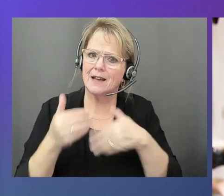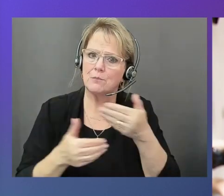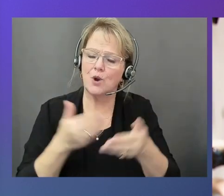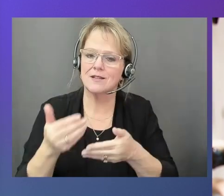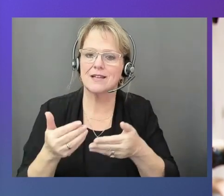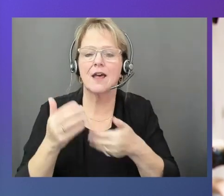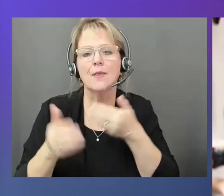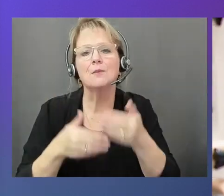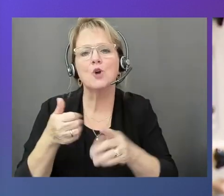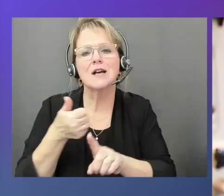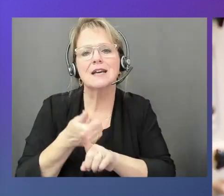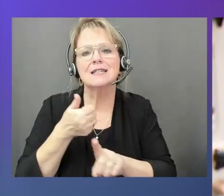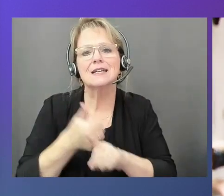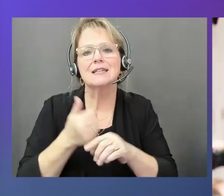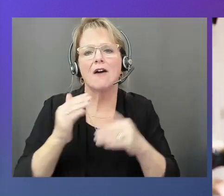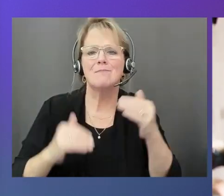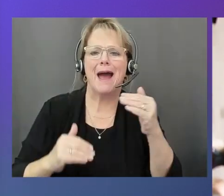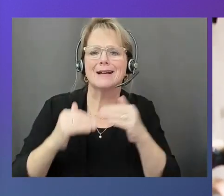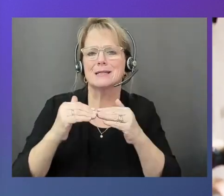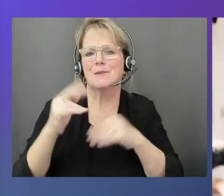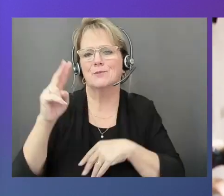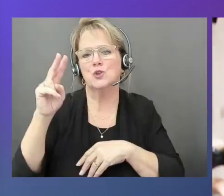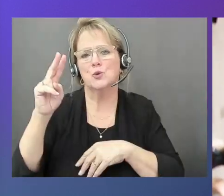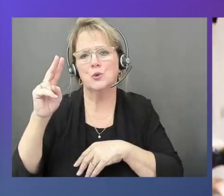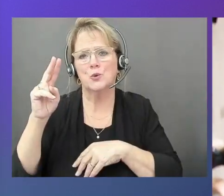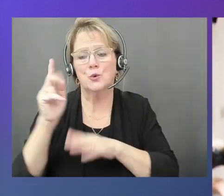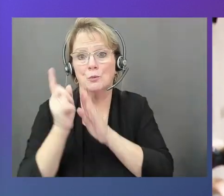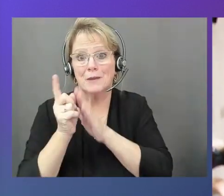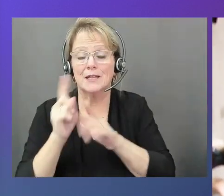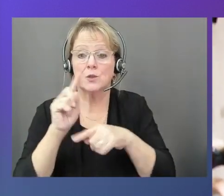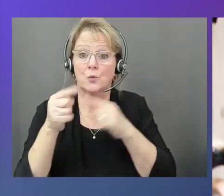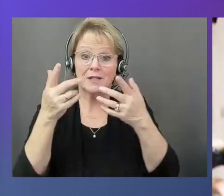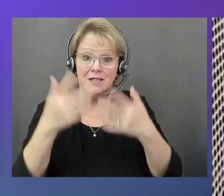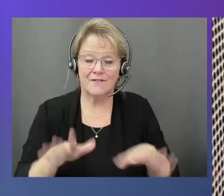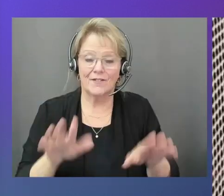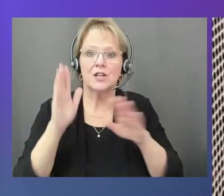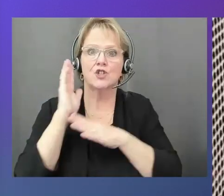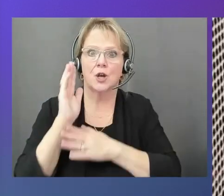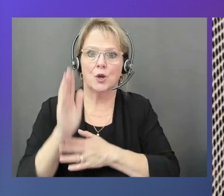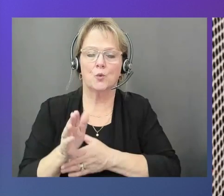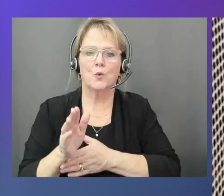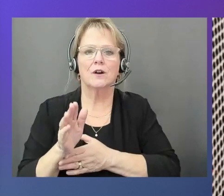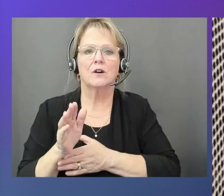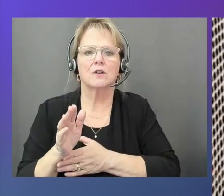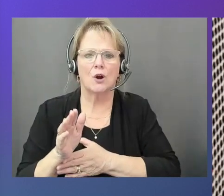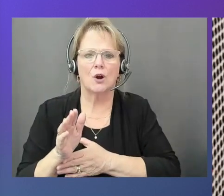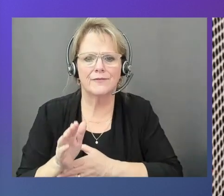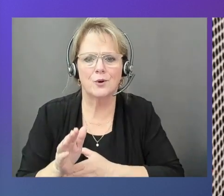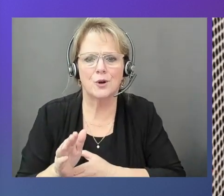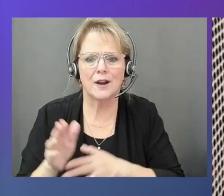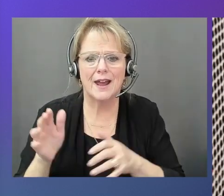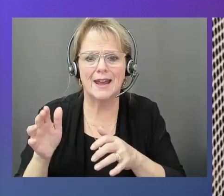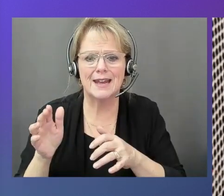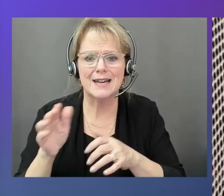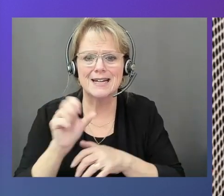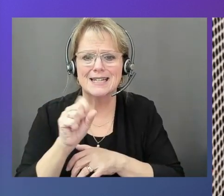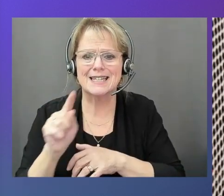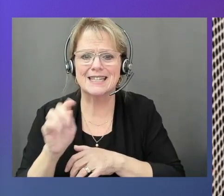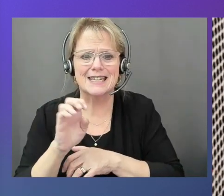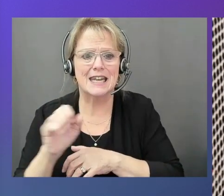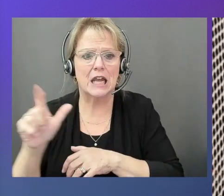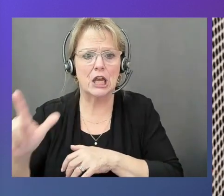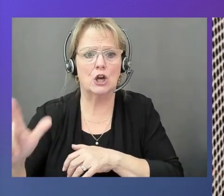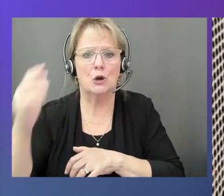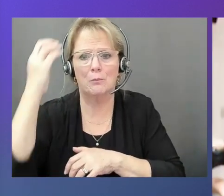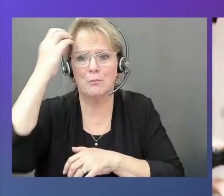itself is maximum two minutes. Once it is done, then it's going to go for a still green. And then what happens? What will happen after?